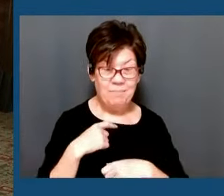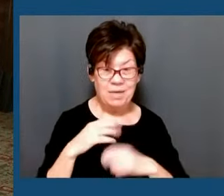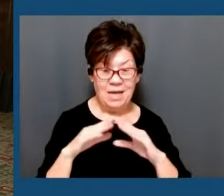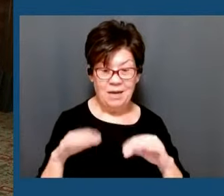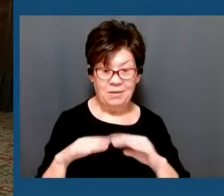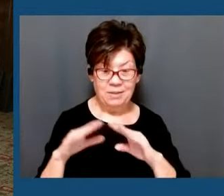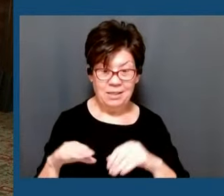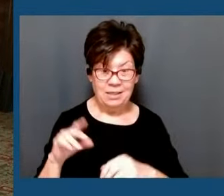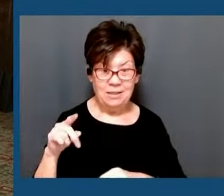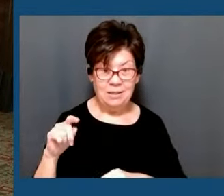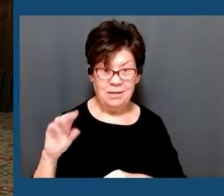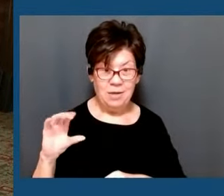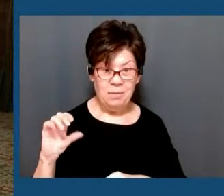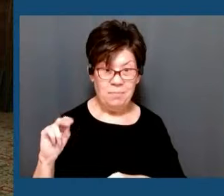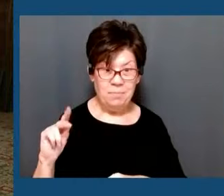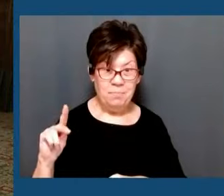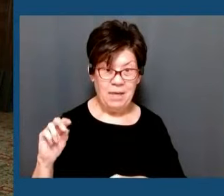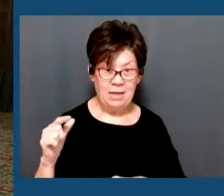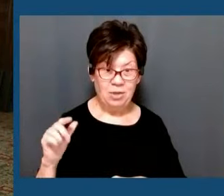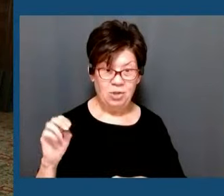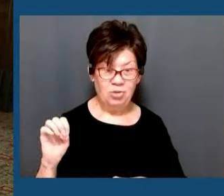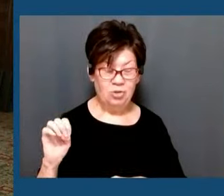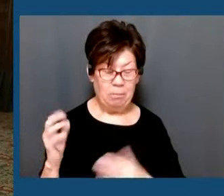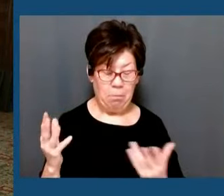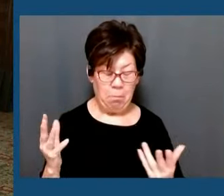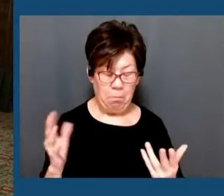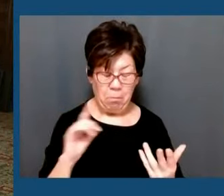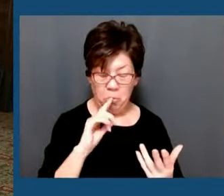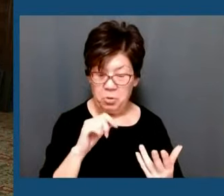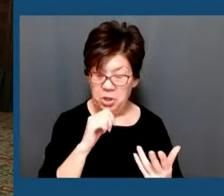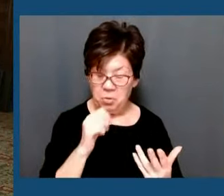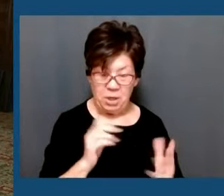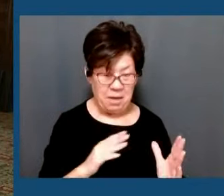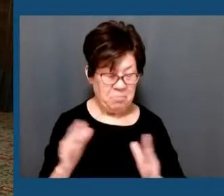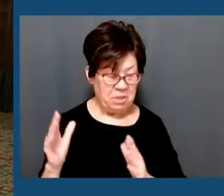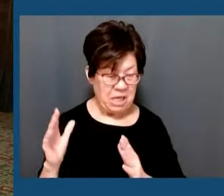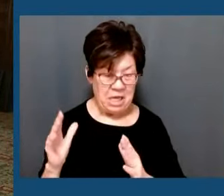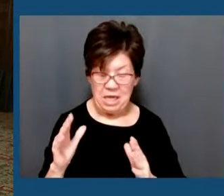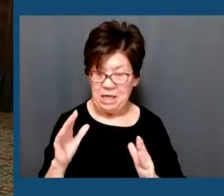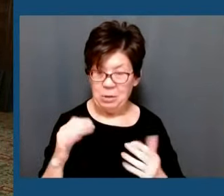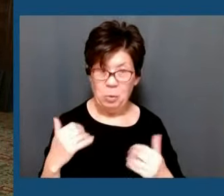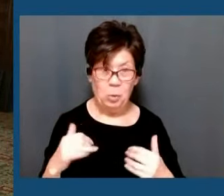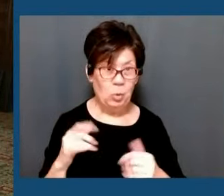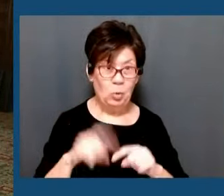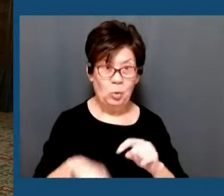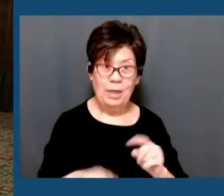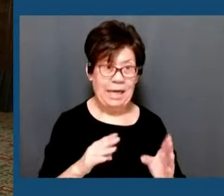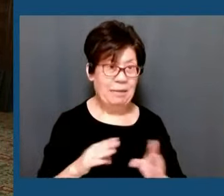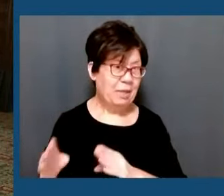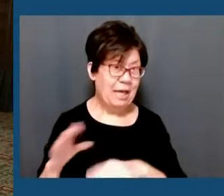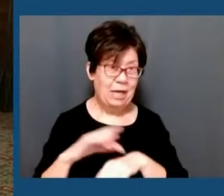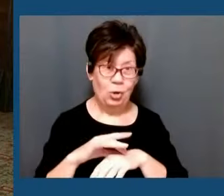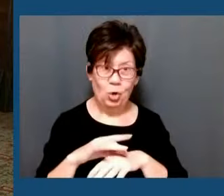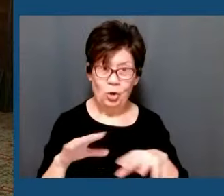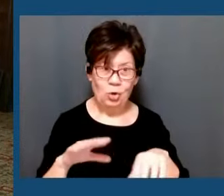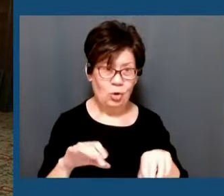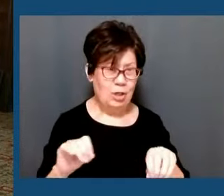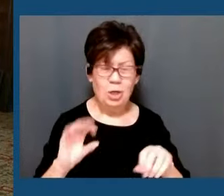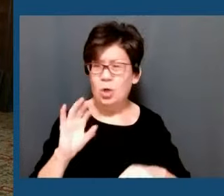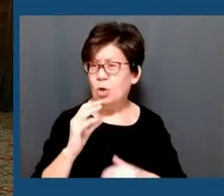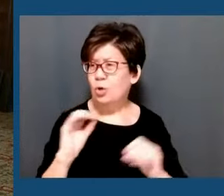excisement event we expected this week. So this was rather unanticipated. You cannot plan for this. There's no early warnings. There's no weather